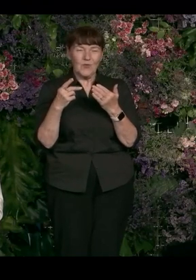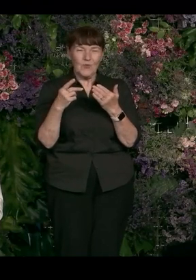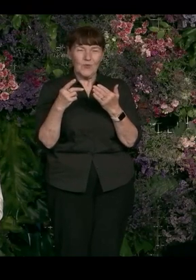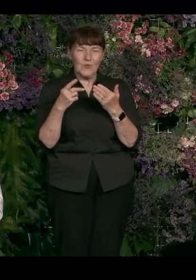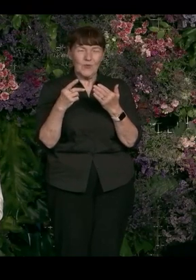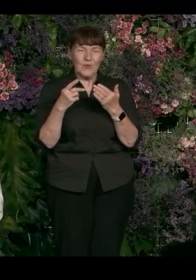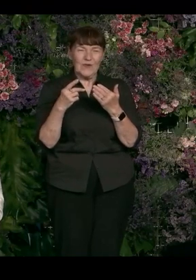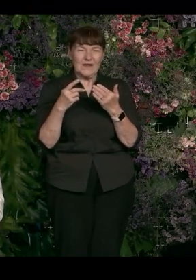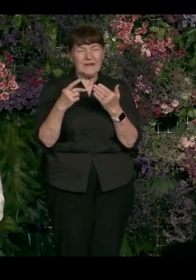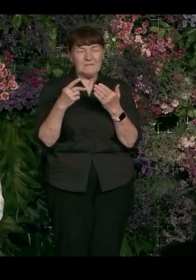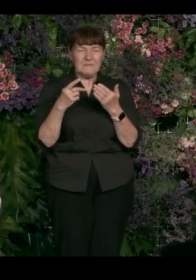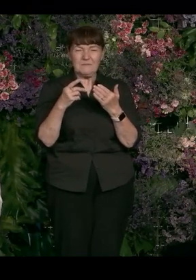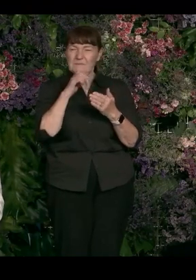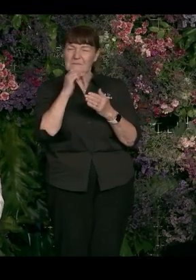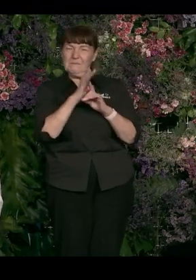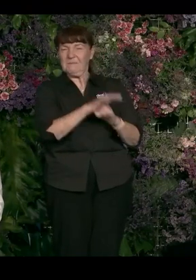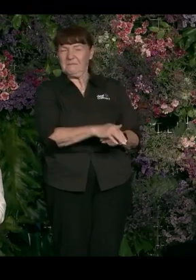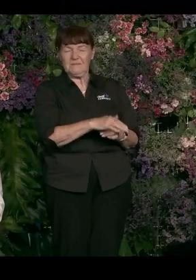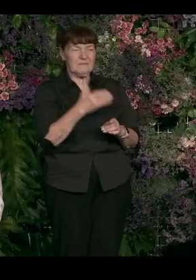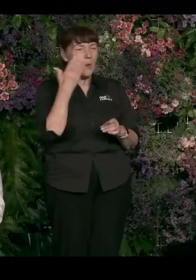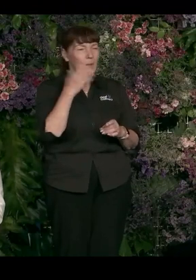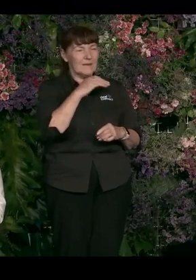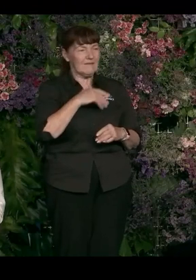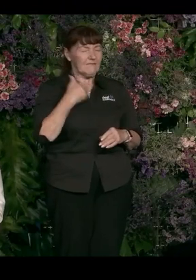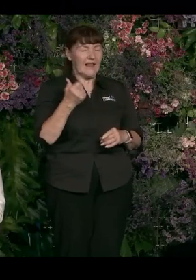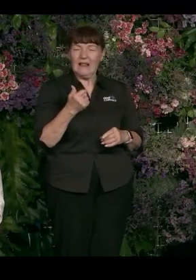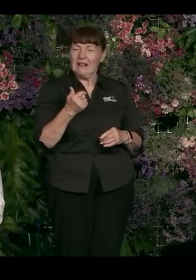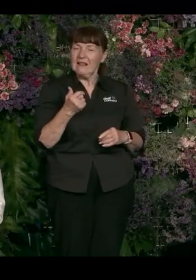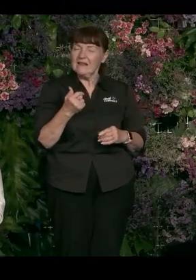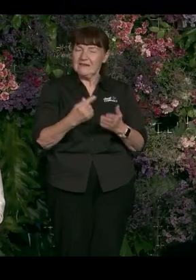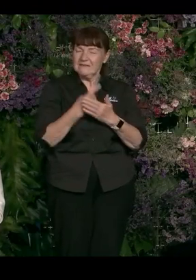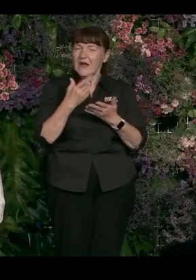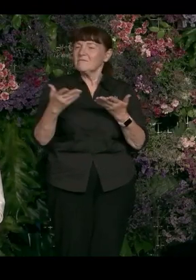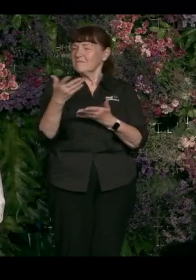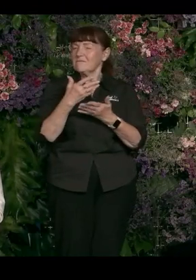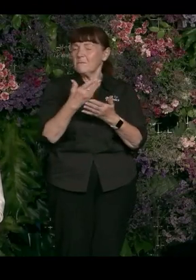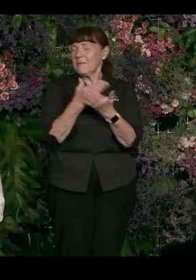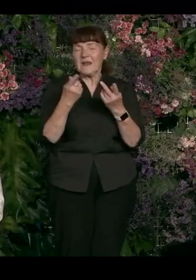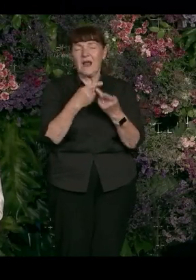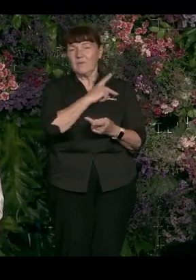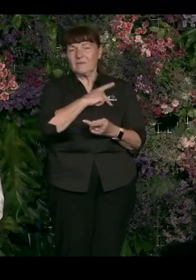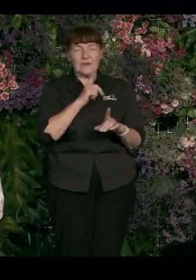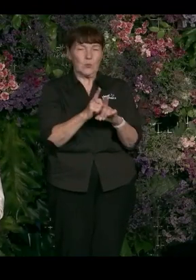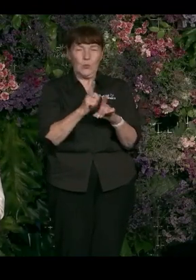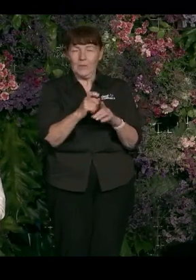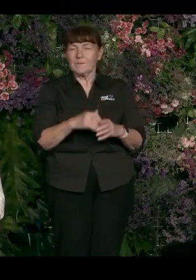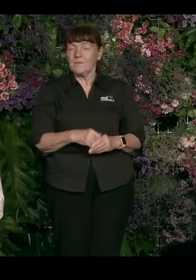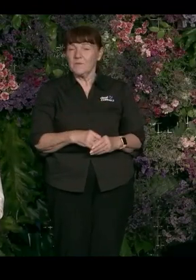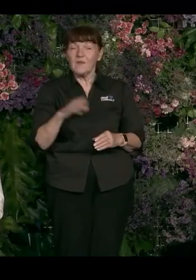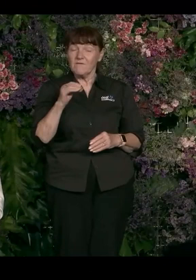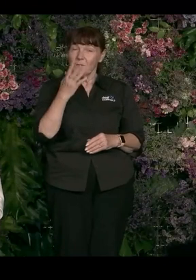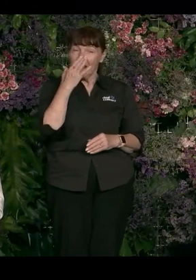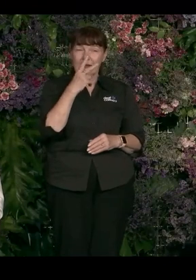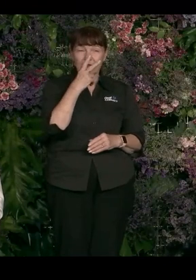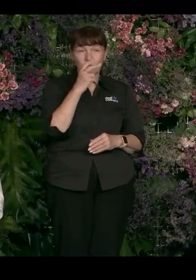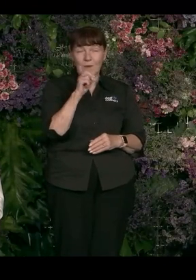misogyny that women feel. And certainly that's something that I've discussed with a lot of other professionals. So from the